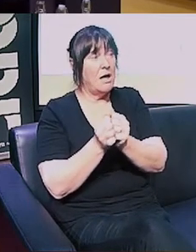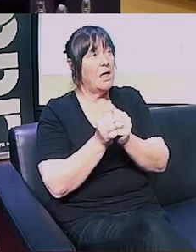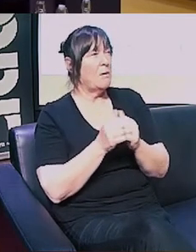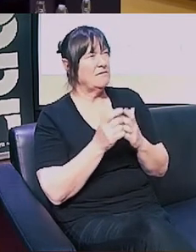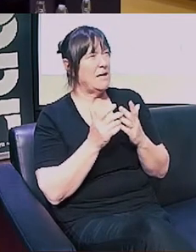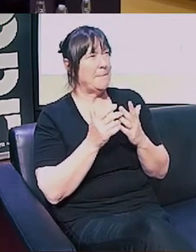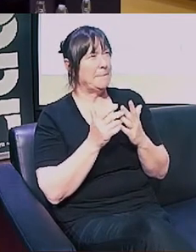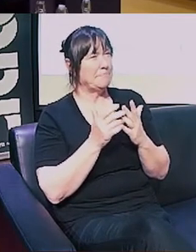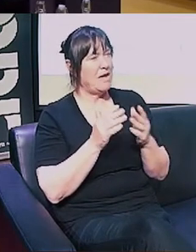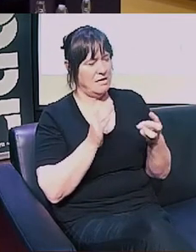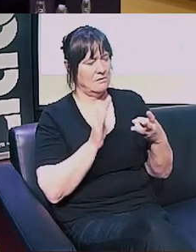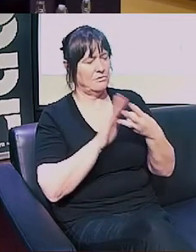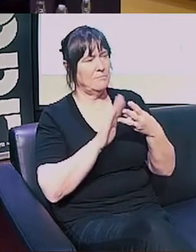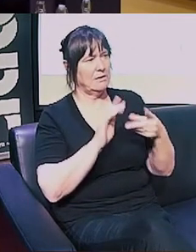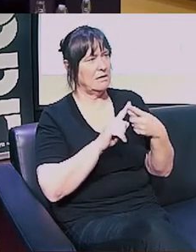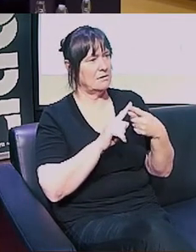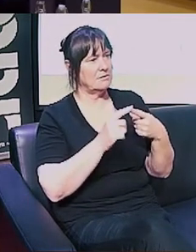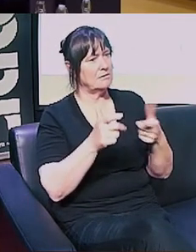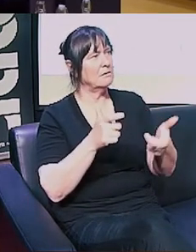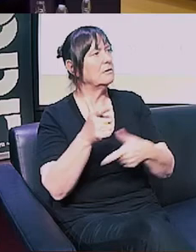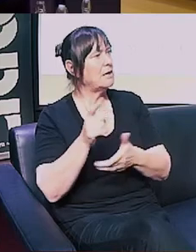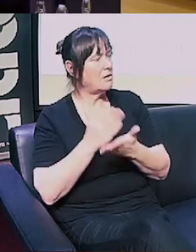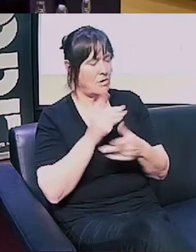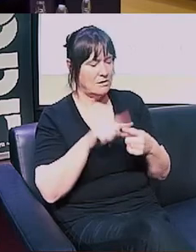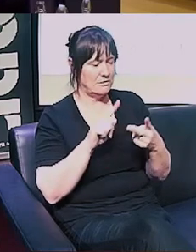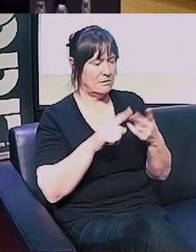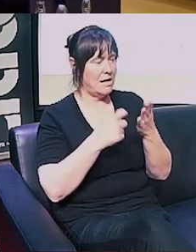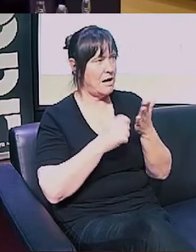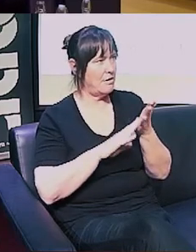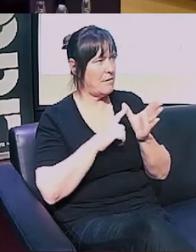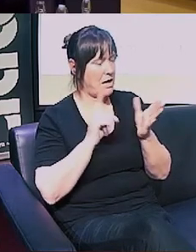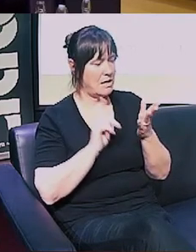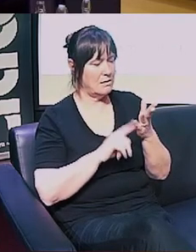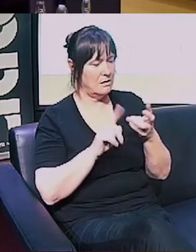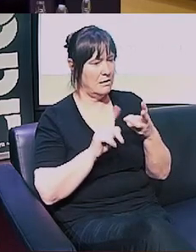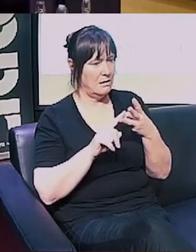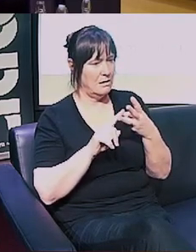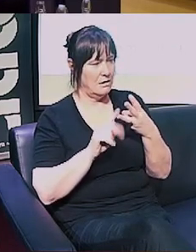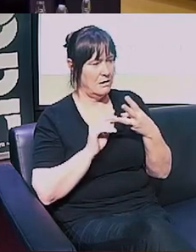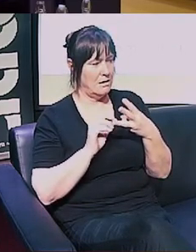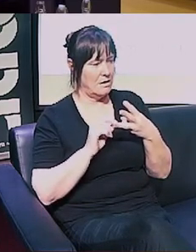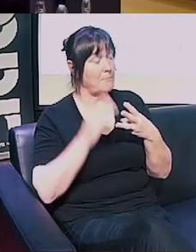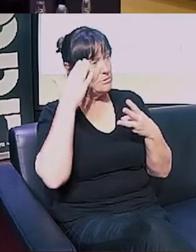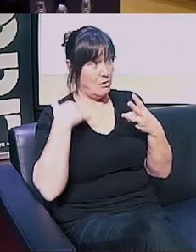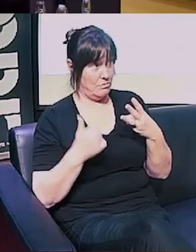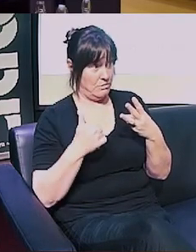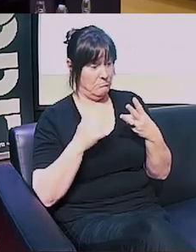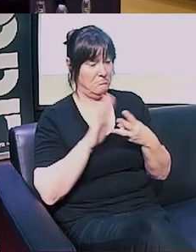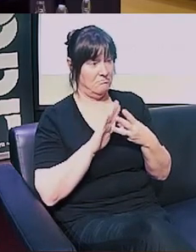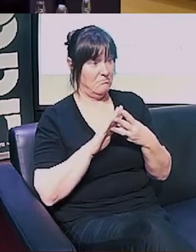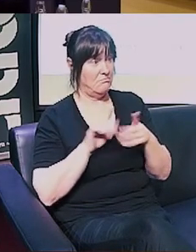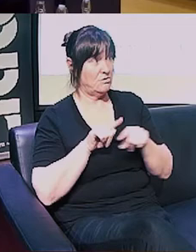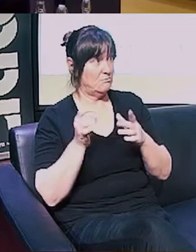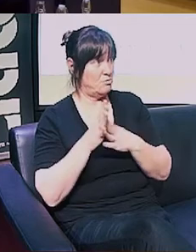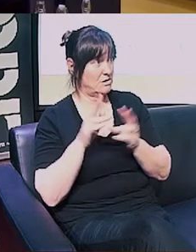think the RMA are our three biggest issues. So anything beyond that is, you know, to be negotiated. So, I mean,